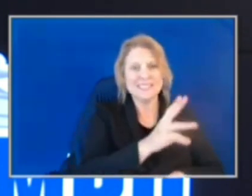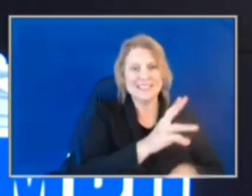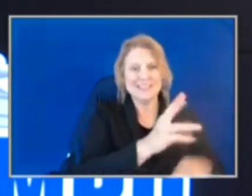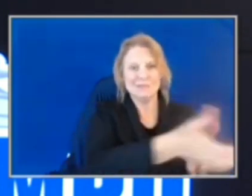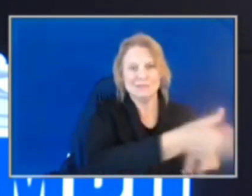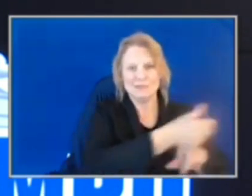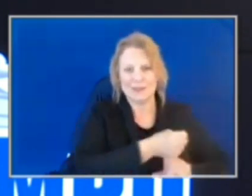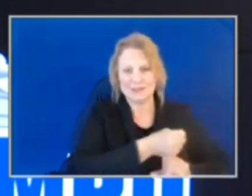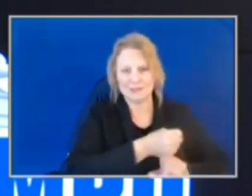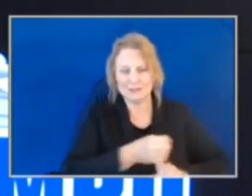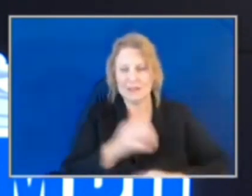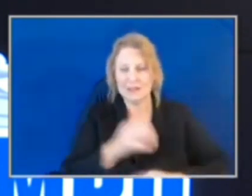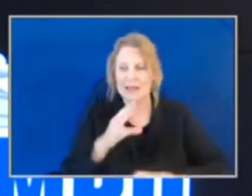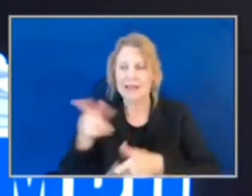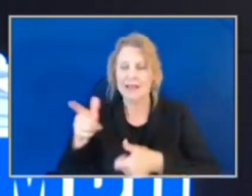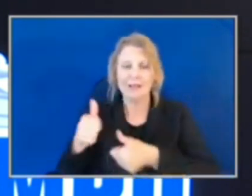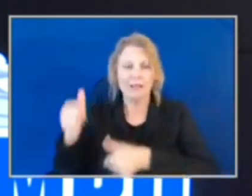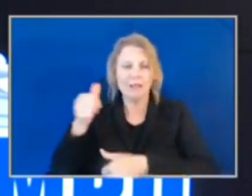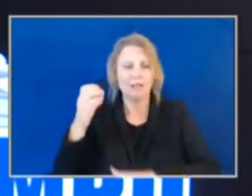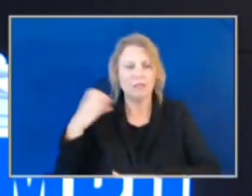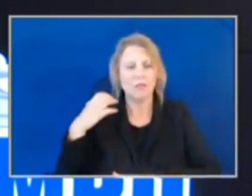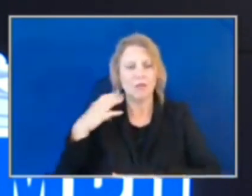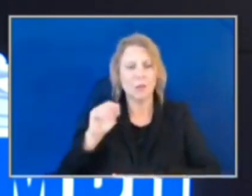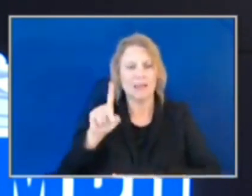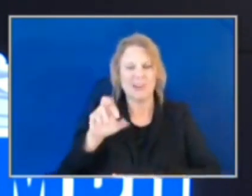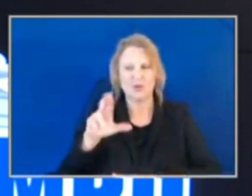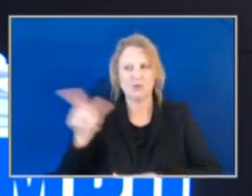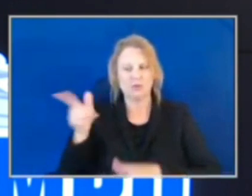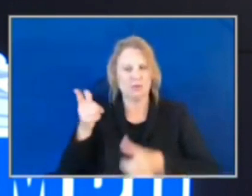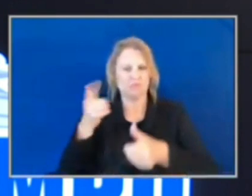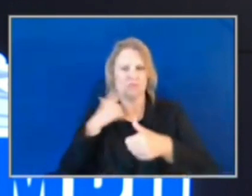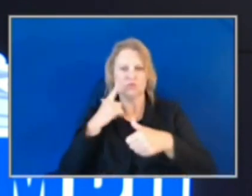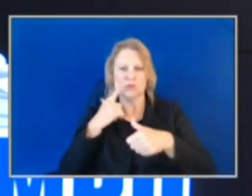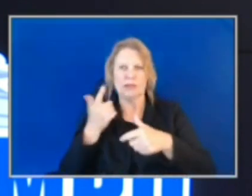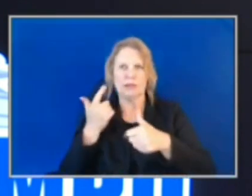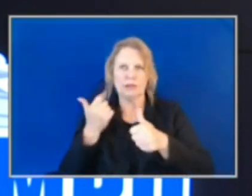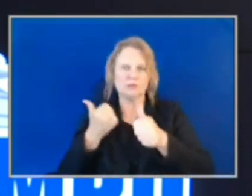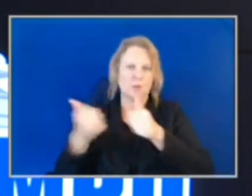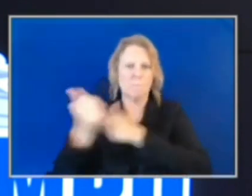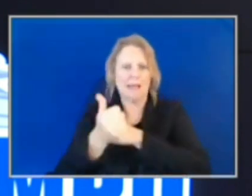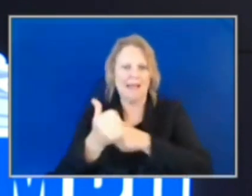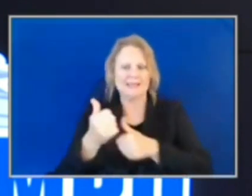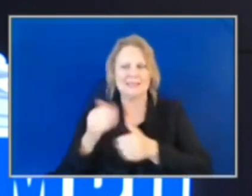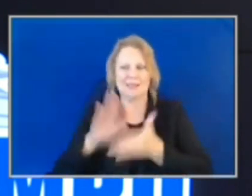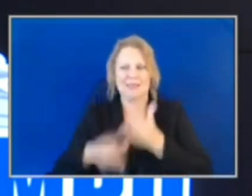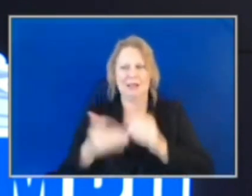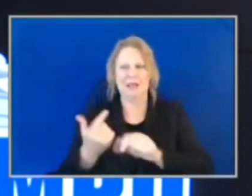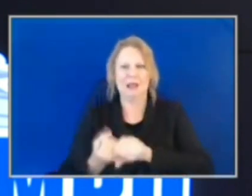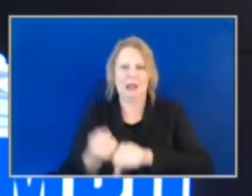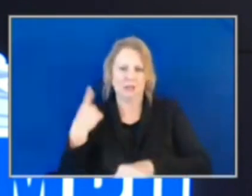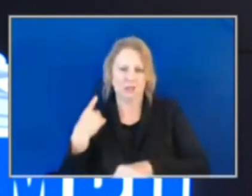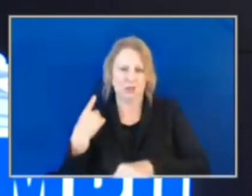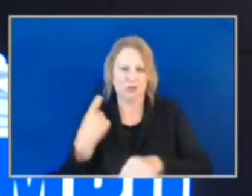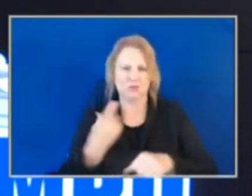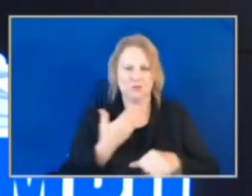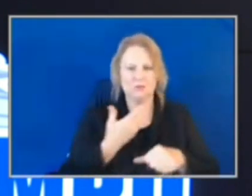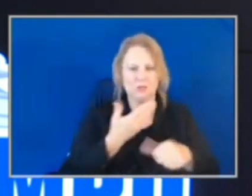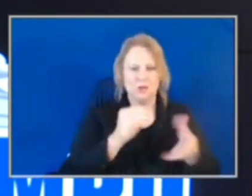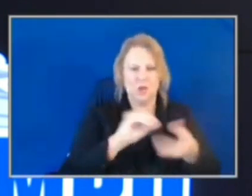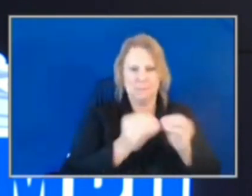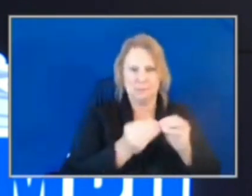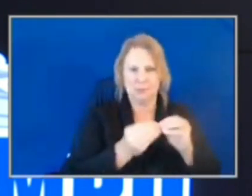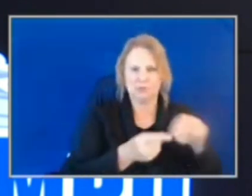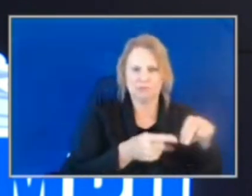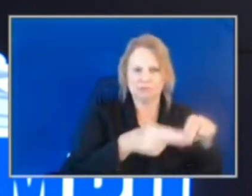they're already ready to surpass last year's numbers in both arrests as well as seizures. We credit this decrease in